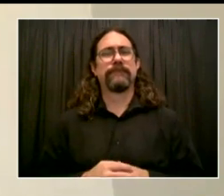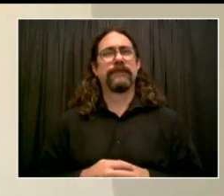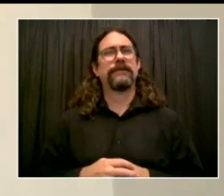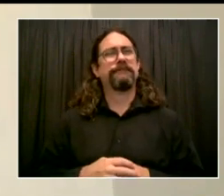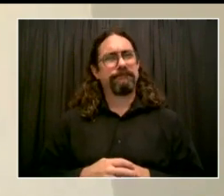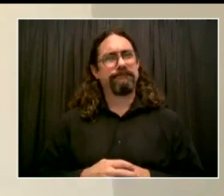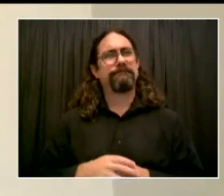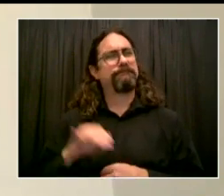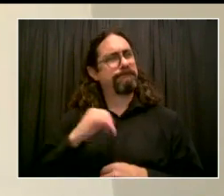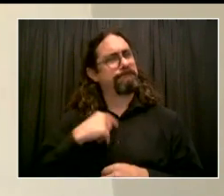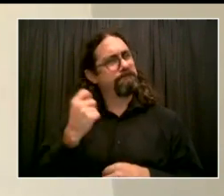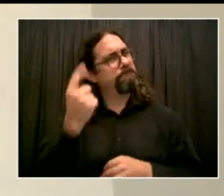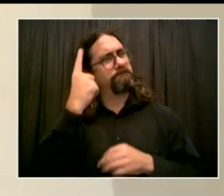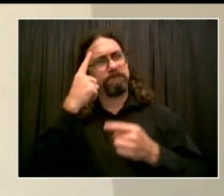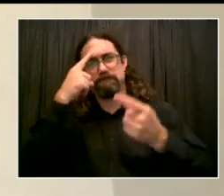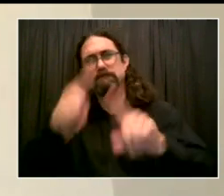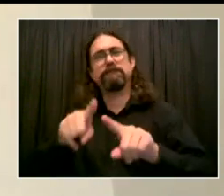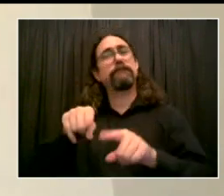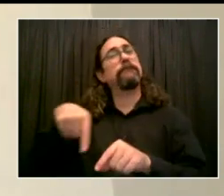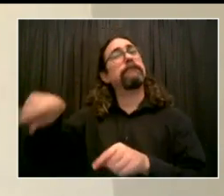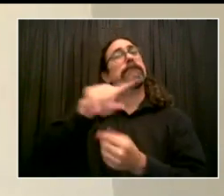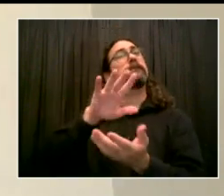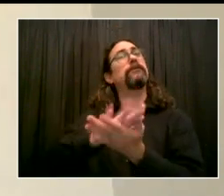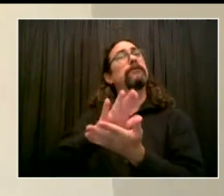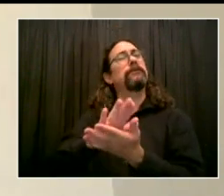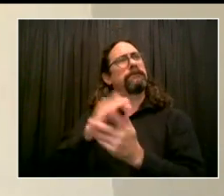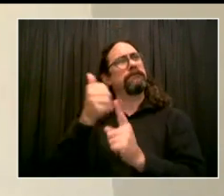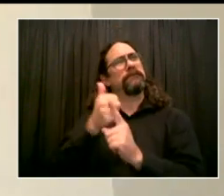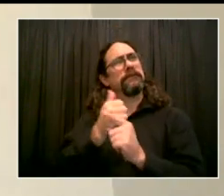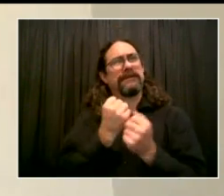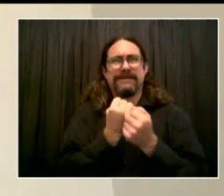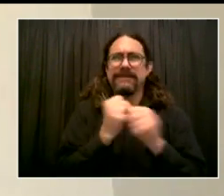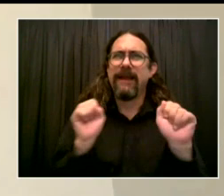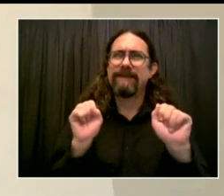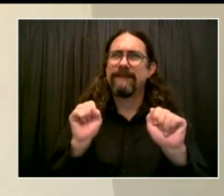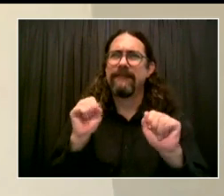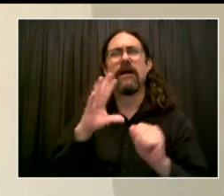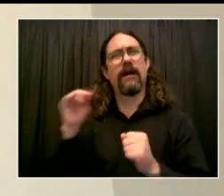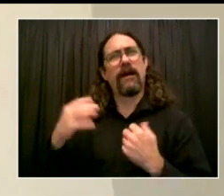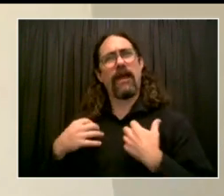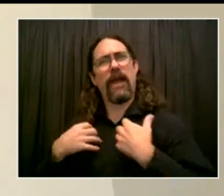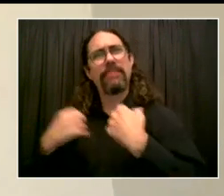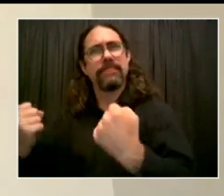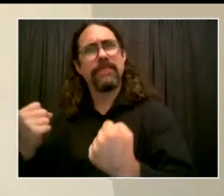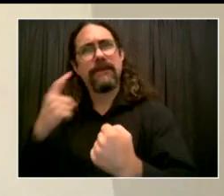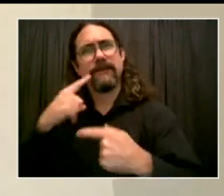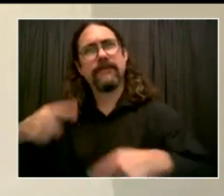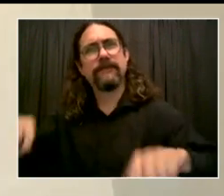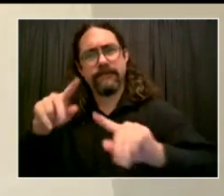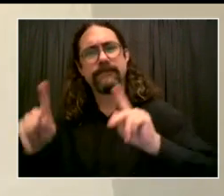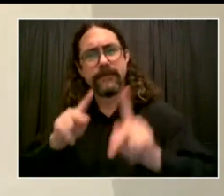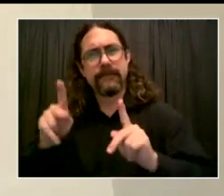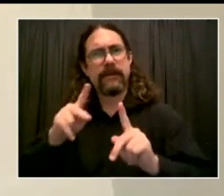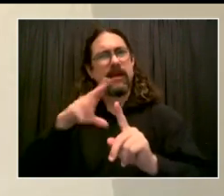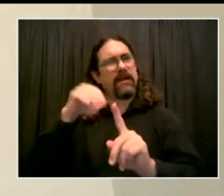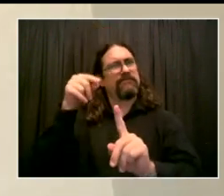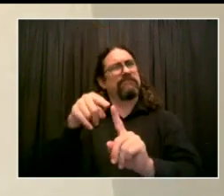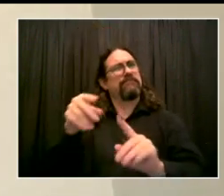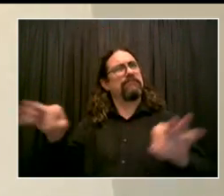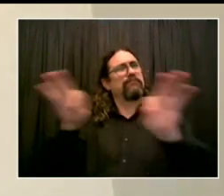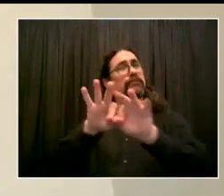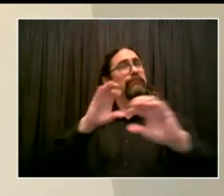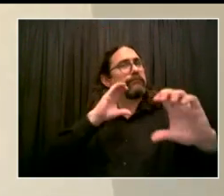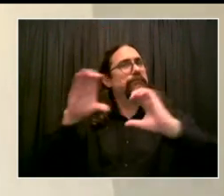and the families as soon as possible. Because we know that if they are prepared, our children will thrive. Our children are our most